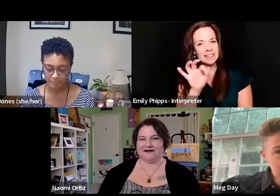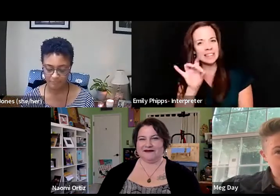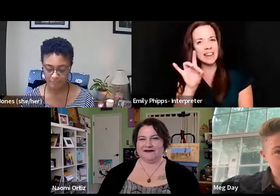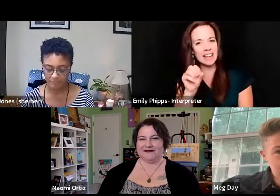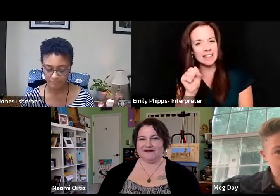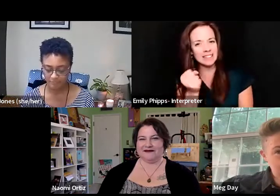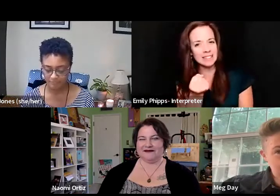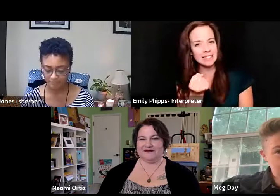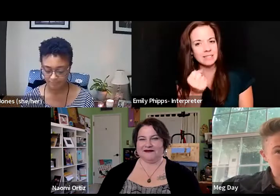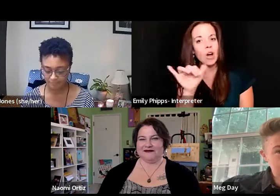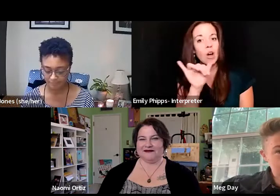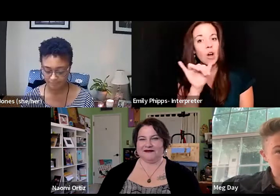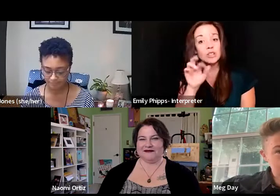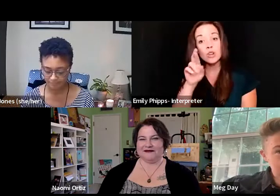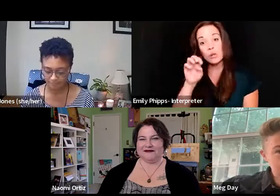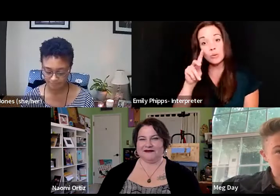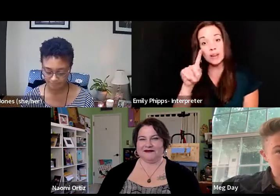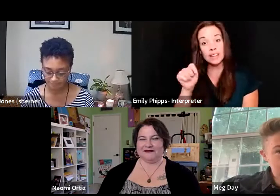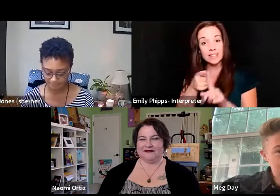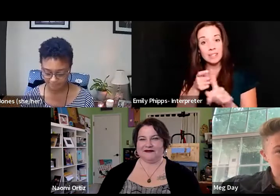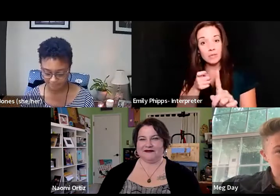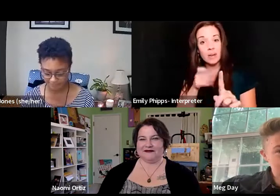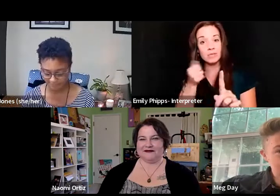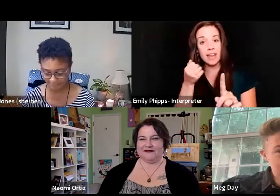the rent is also from the 80s, so that part's good.